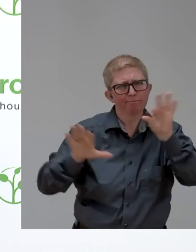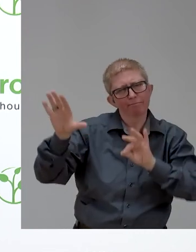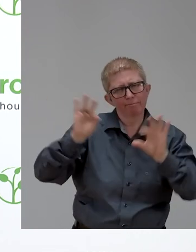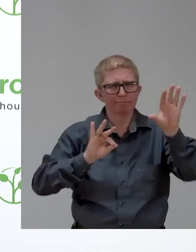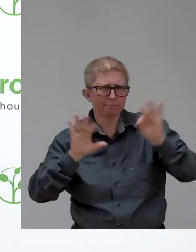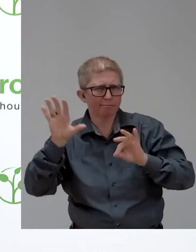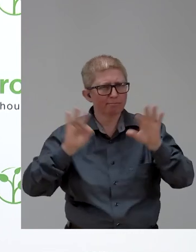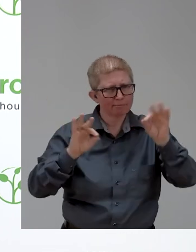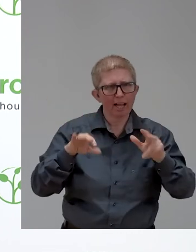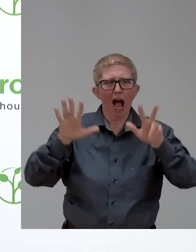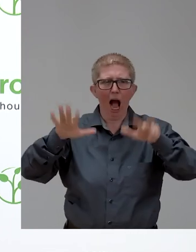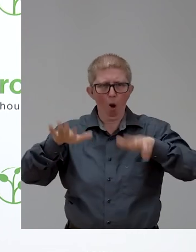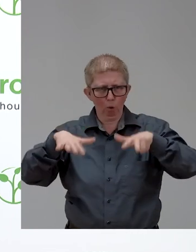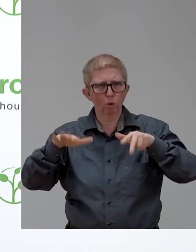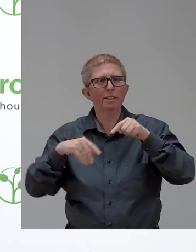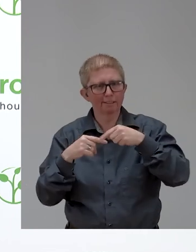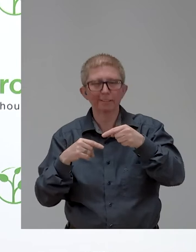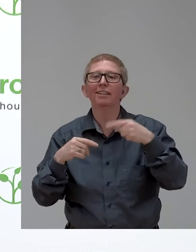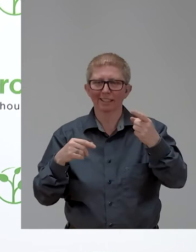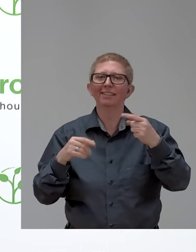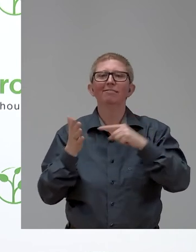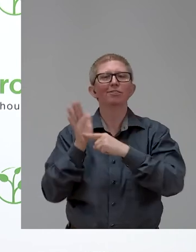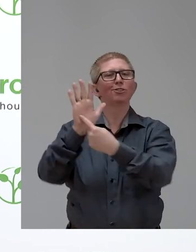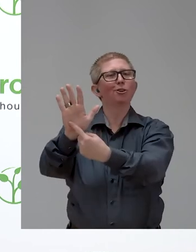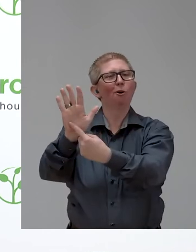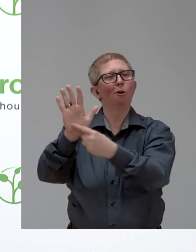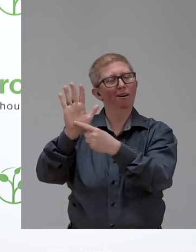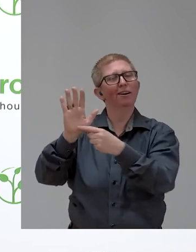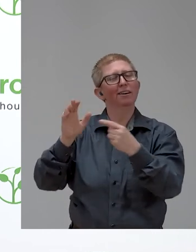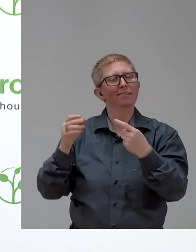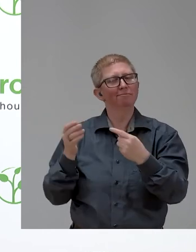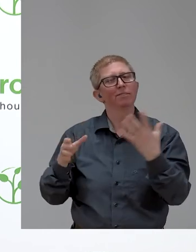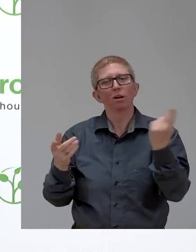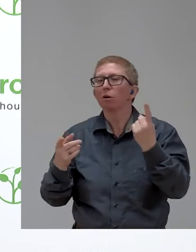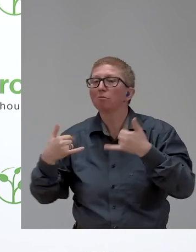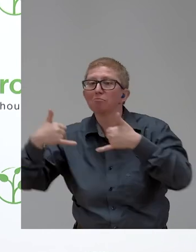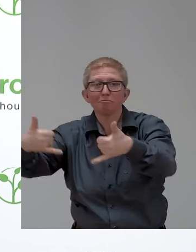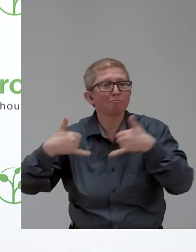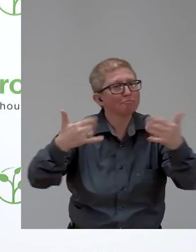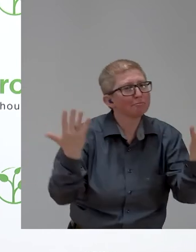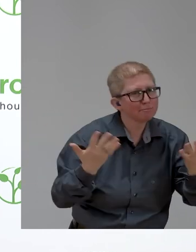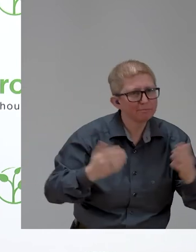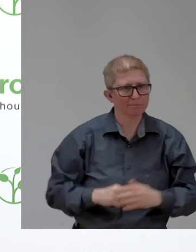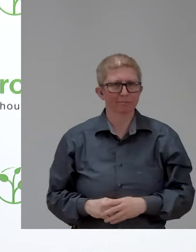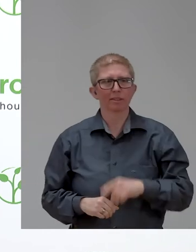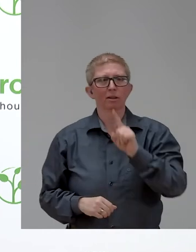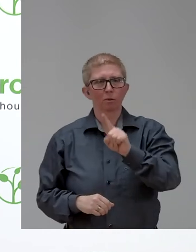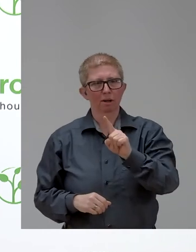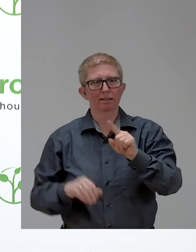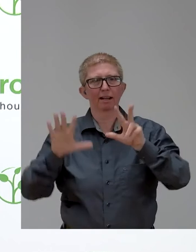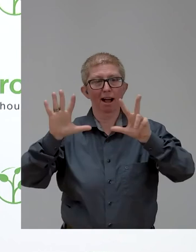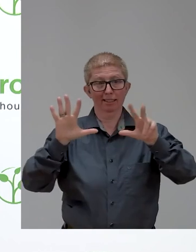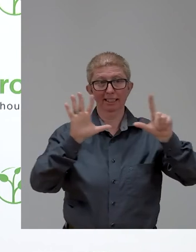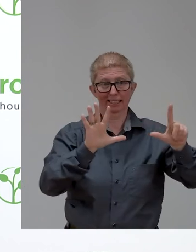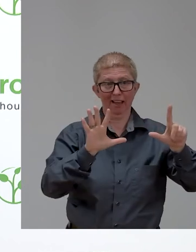shortlist. This year we had 178 project practices and policies on the shortlist.